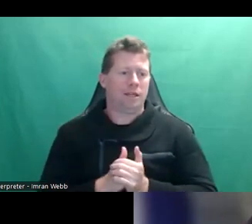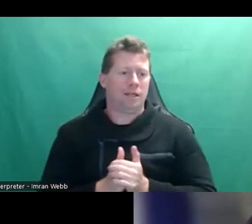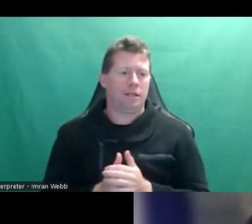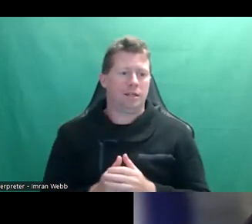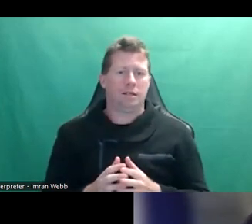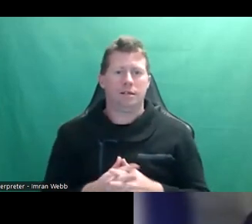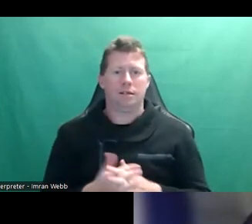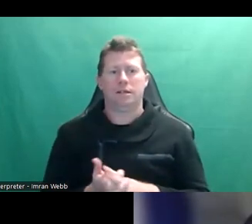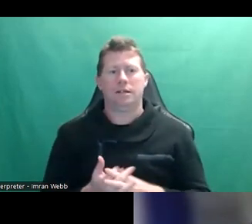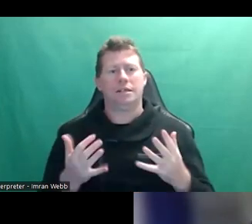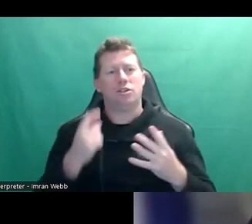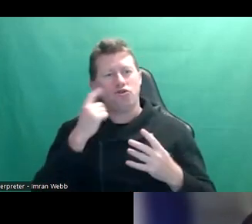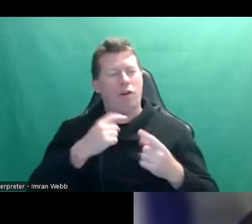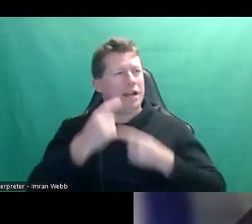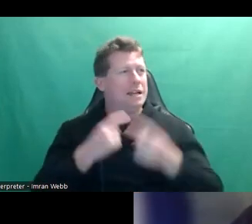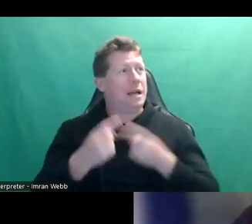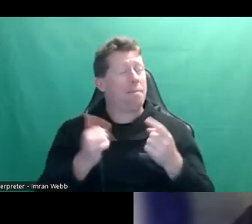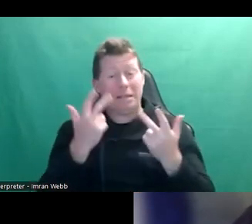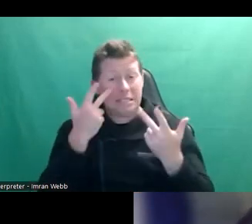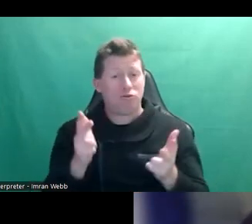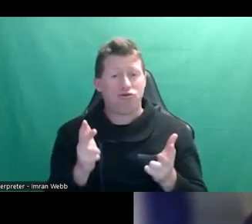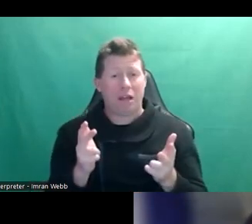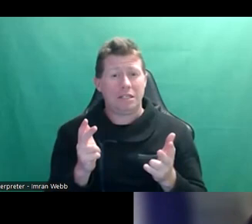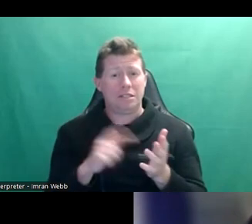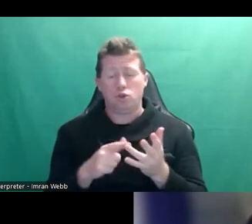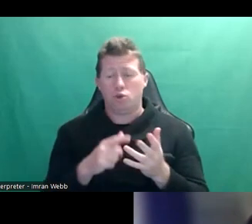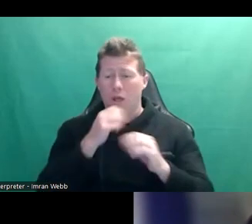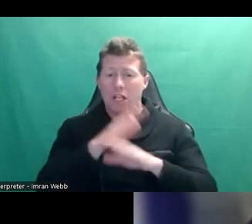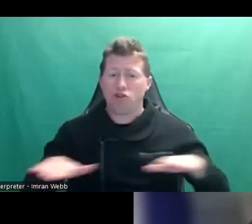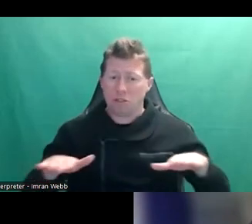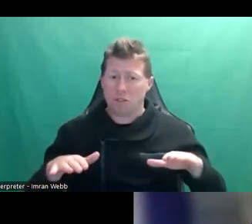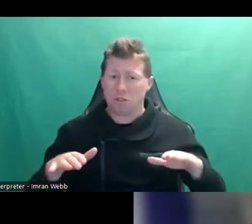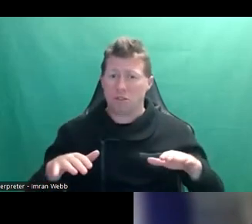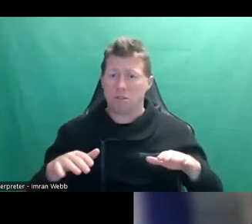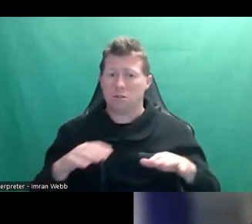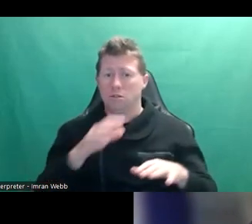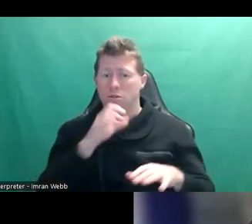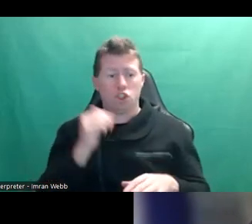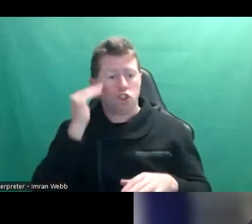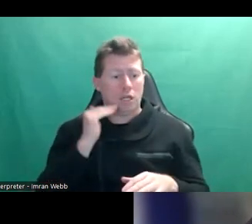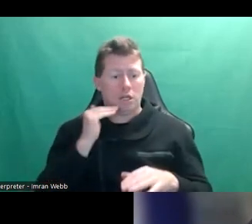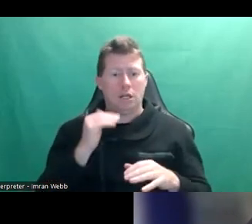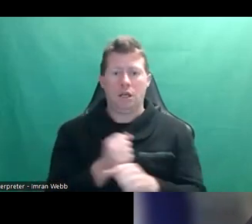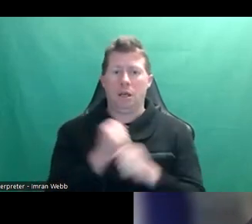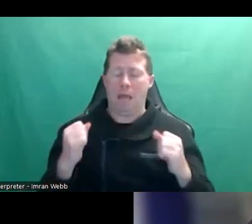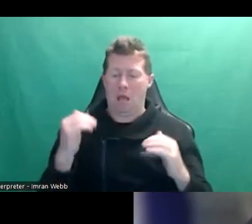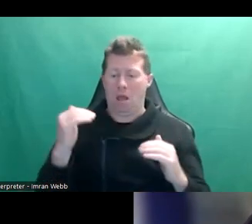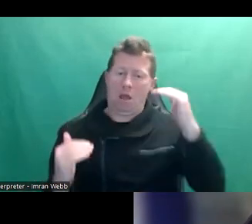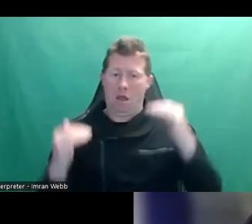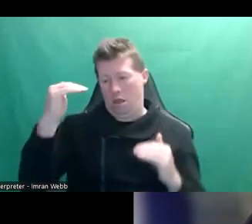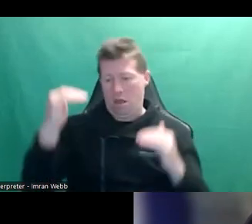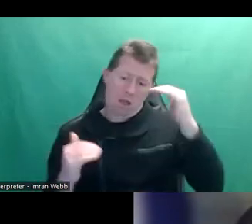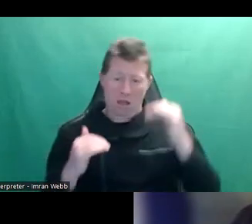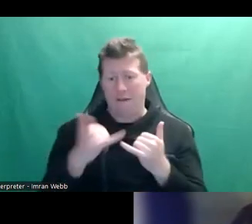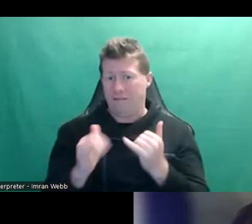trying to explain and maybe even demonstrate to our children that, you know, the gender power imbalance is very real and they will